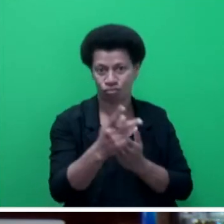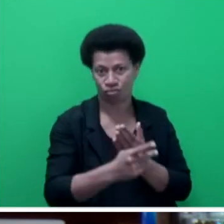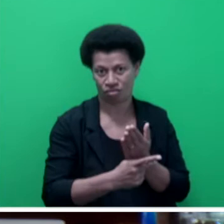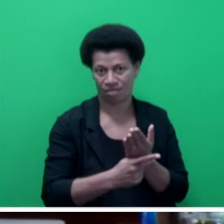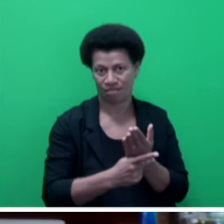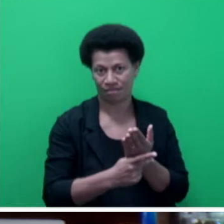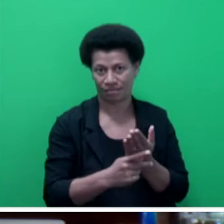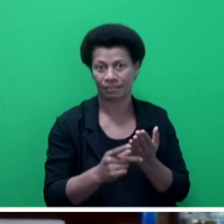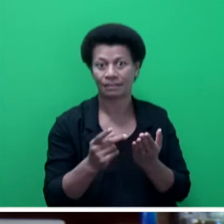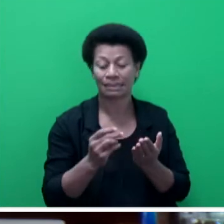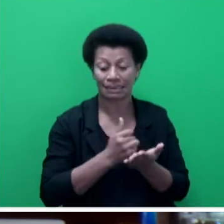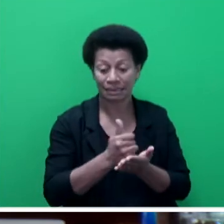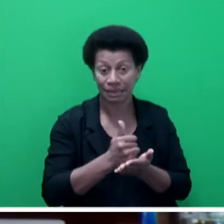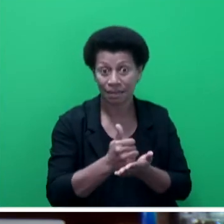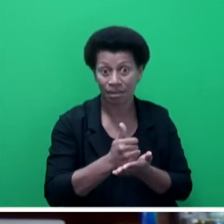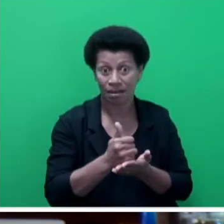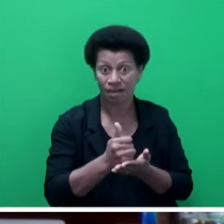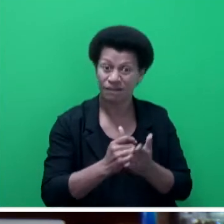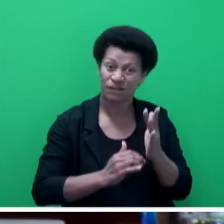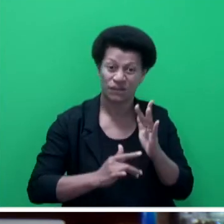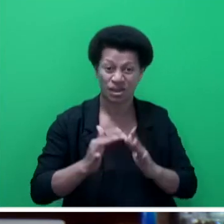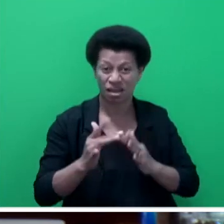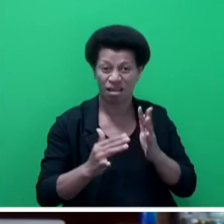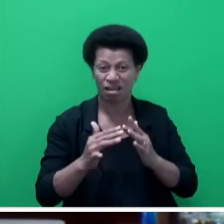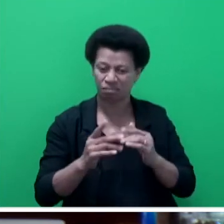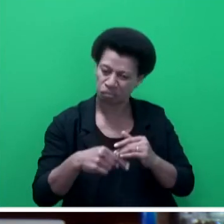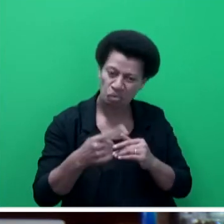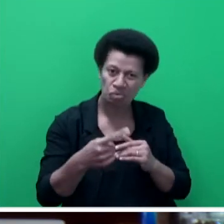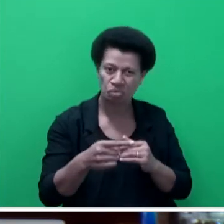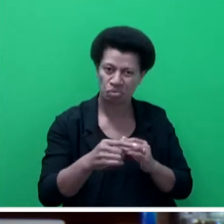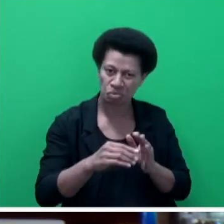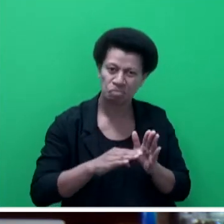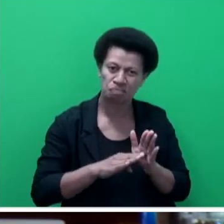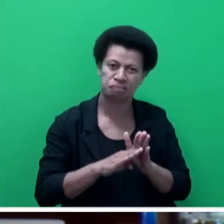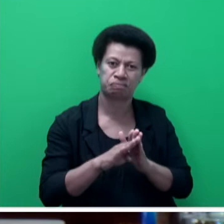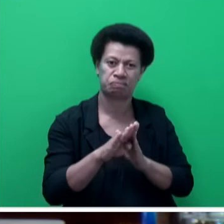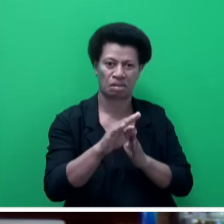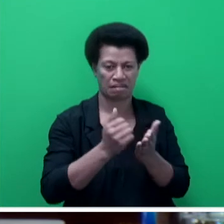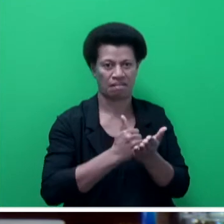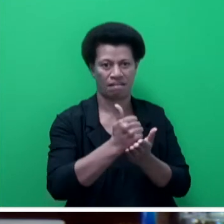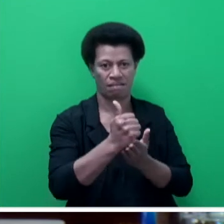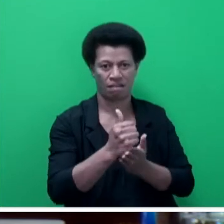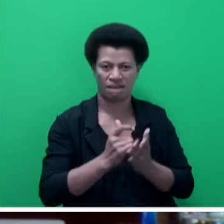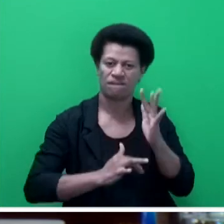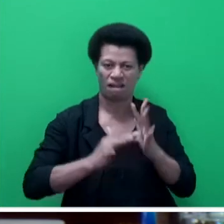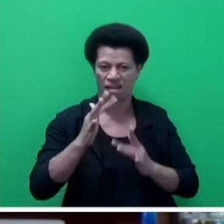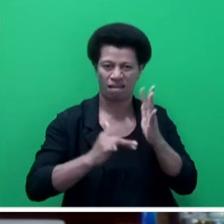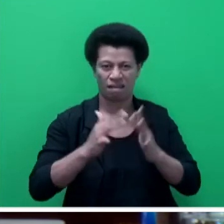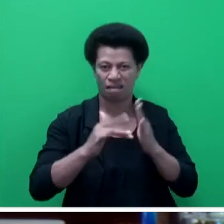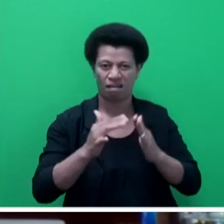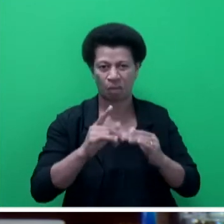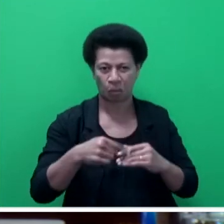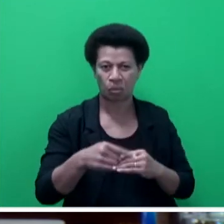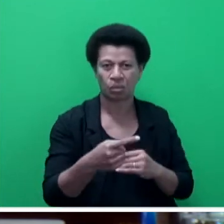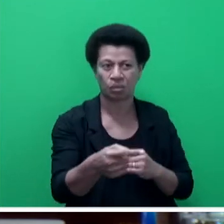of residential fires remains consistently high. The statistics analyzed for the last five years have